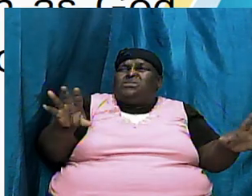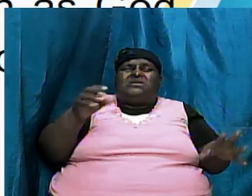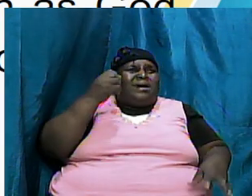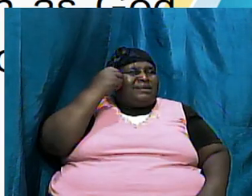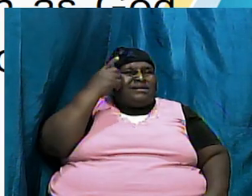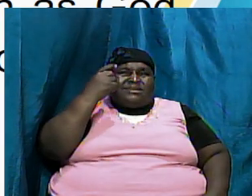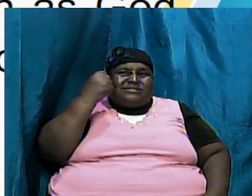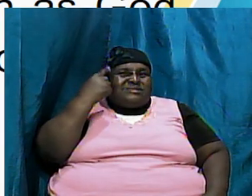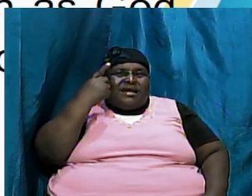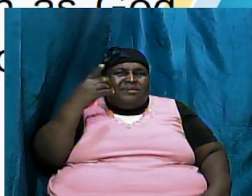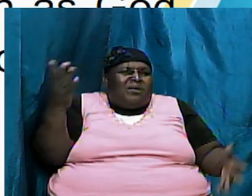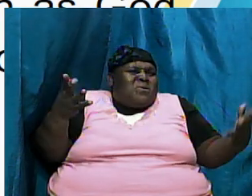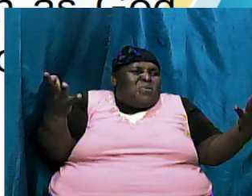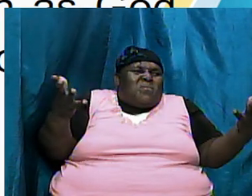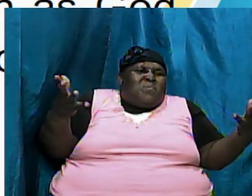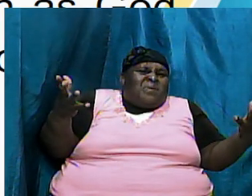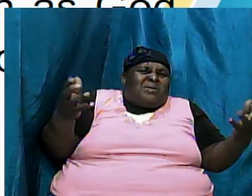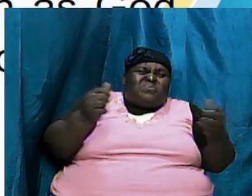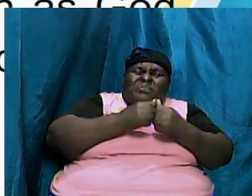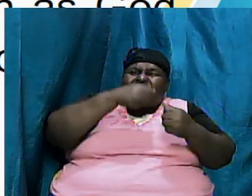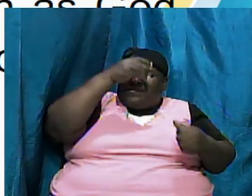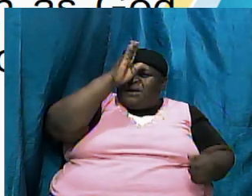understand what it is with